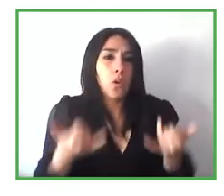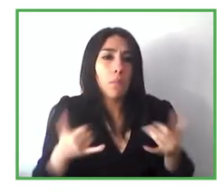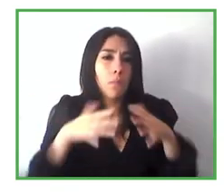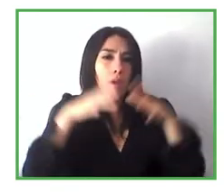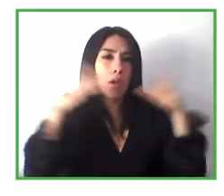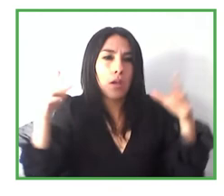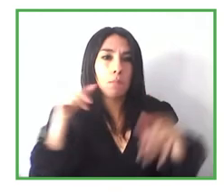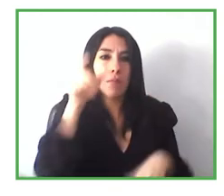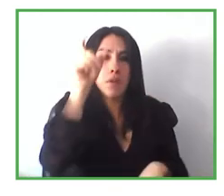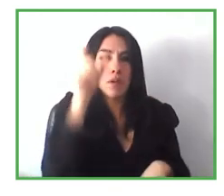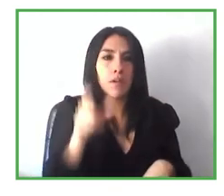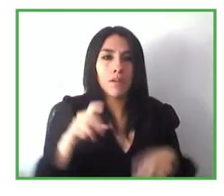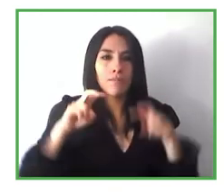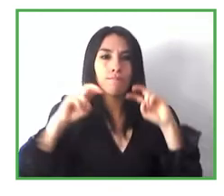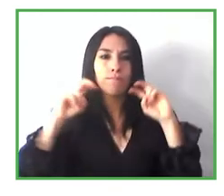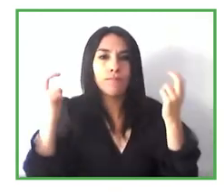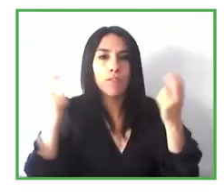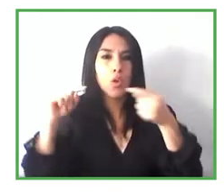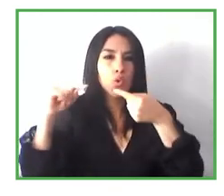thank all of the panelists.